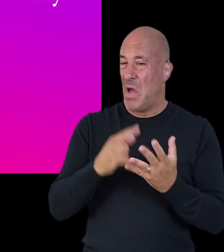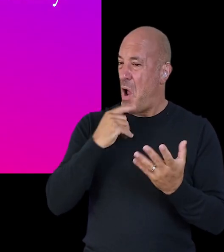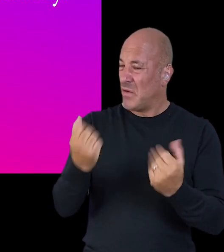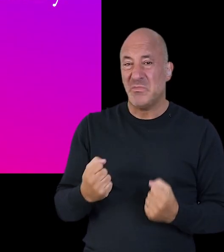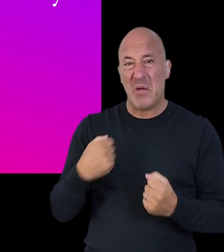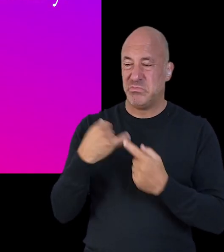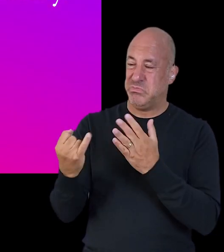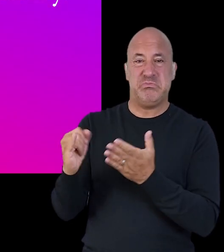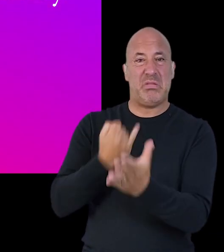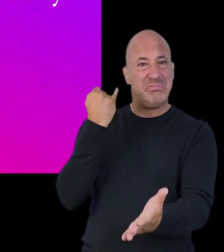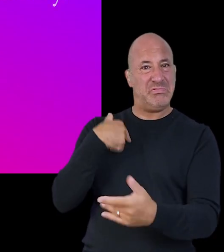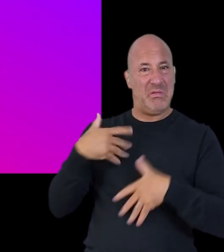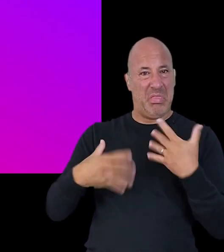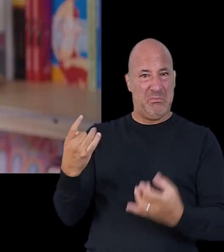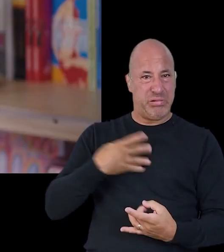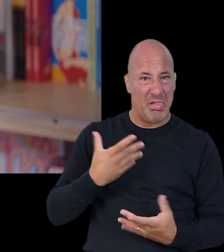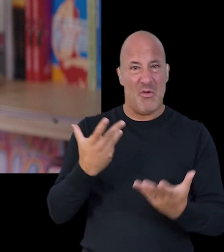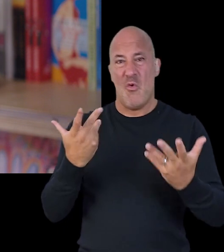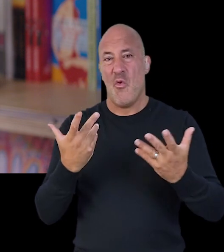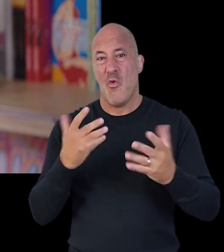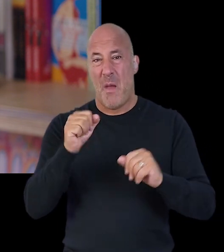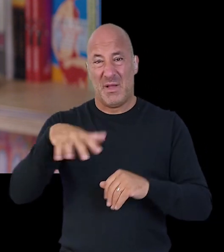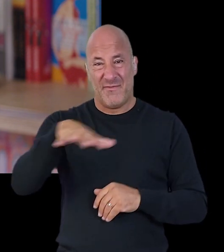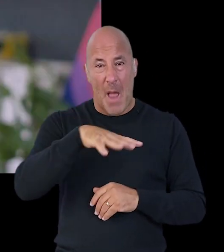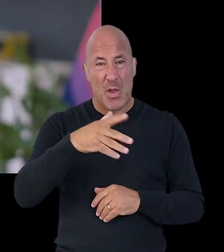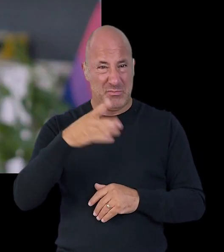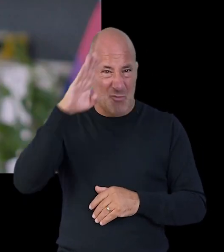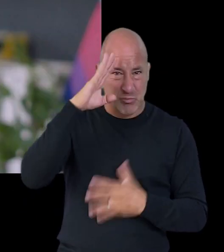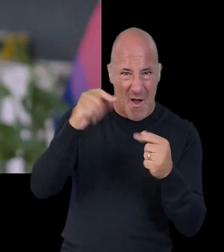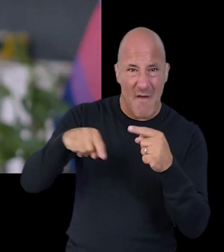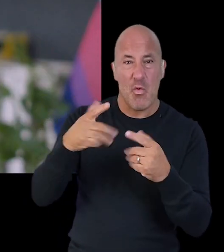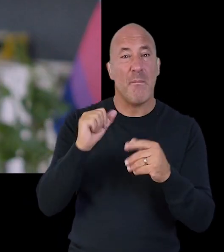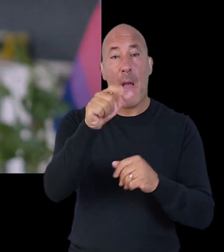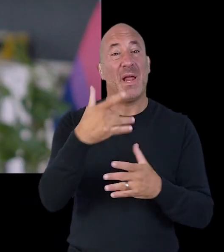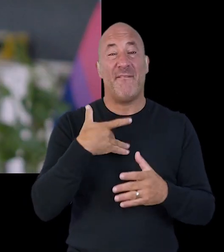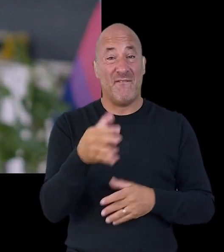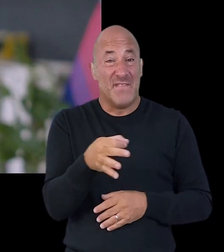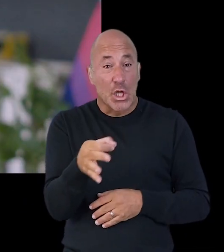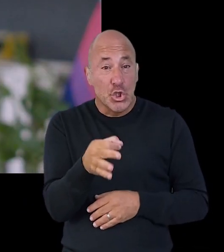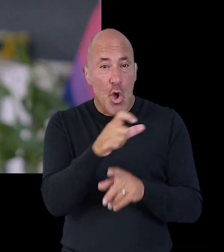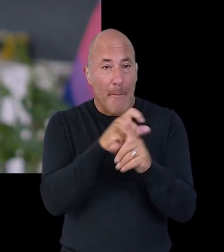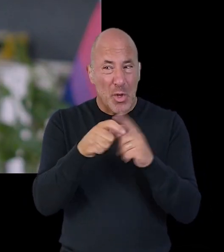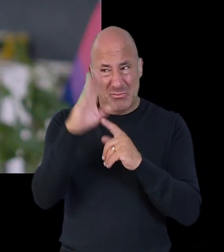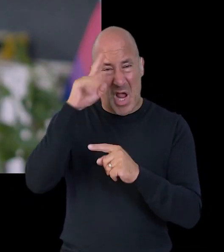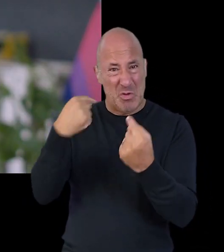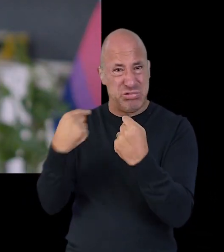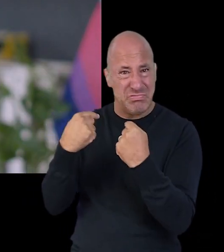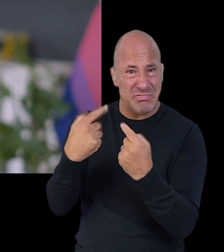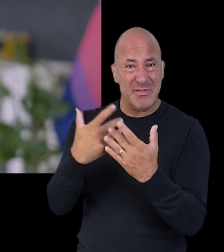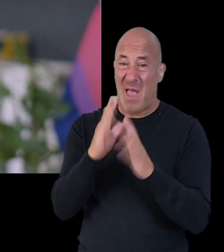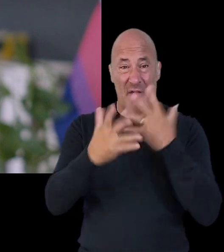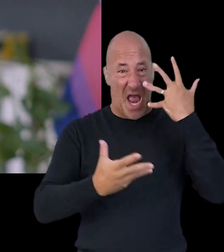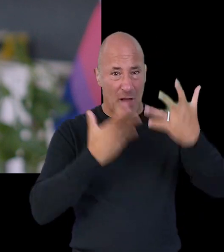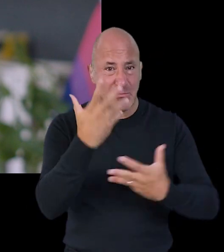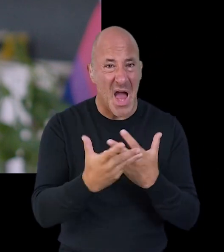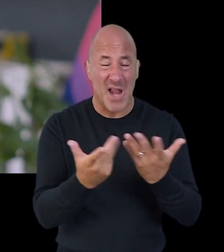your family and that your family are not accepting because you're intersex if the danger is from your family or from a smaller group like your village